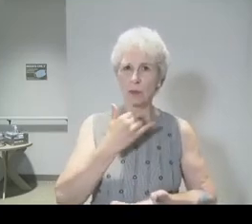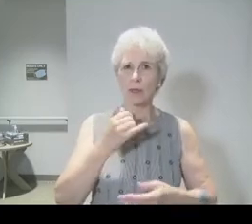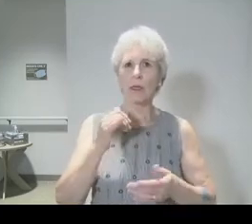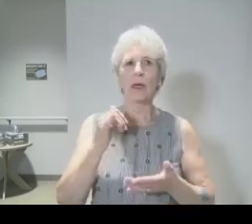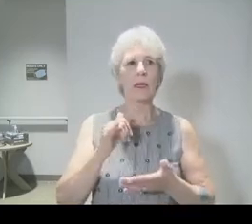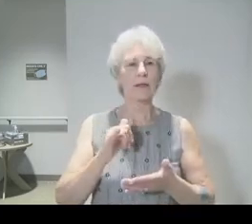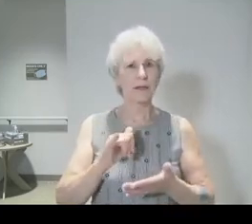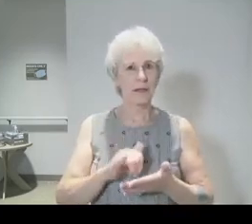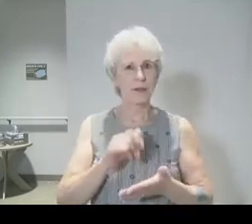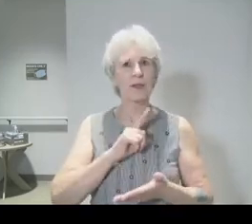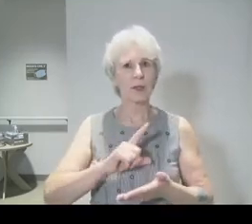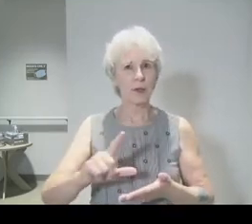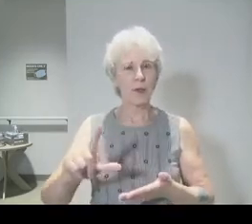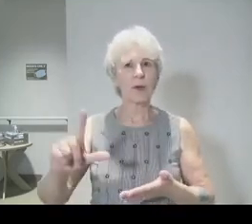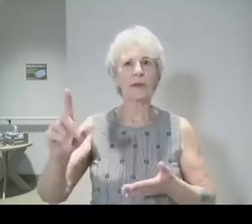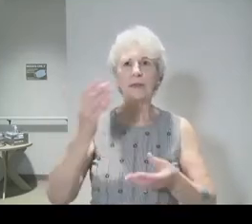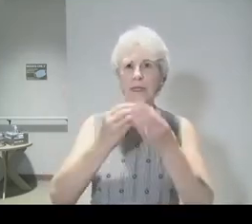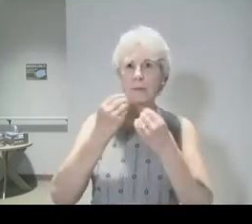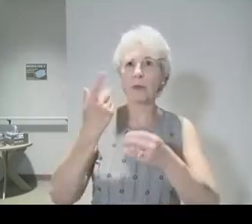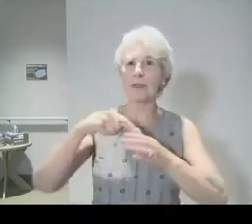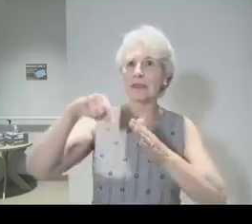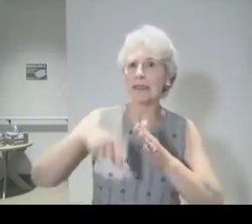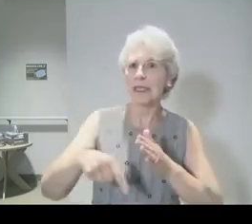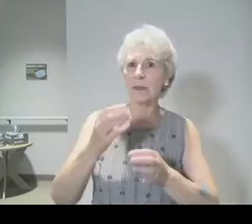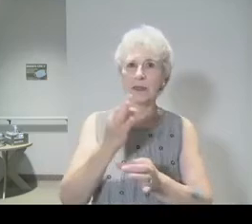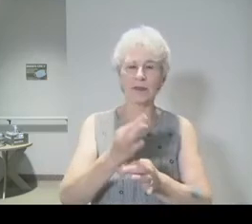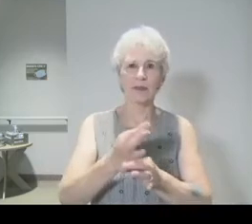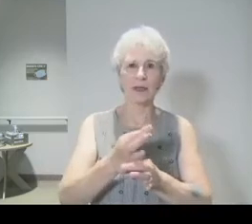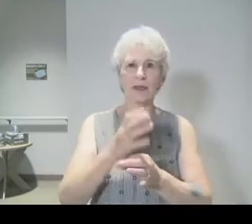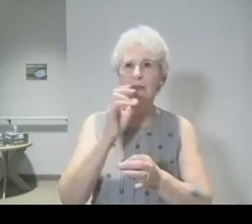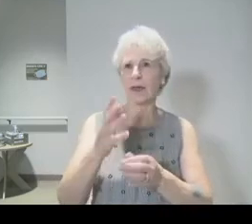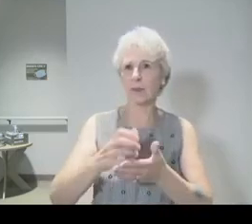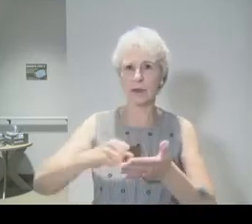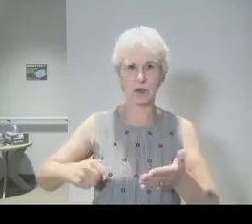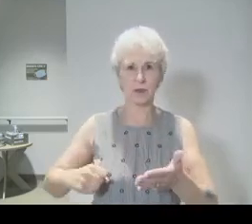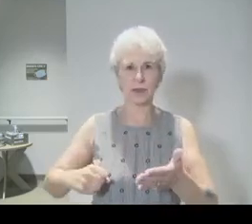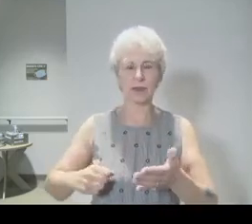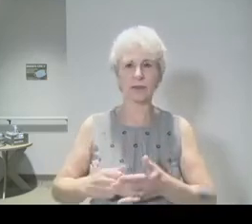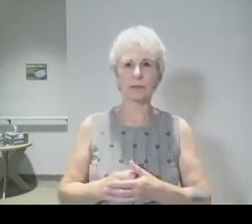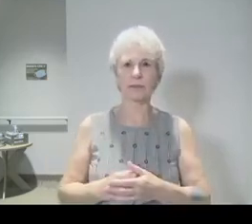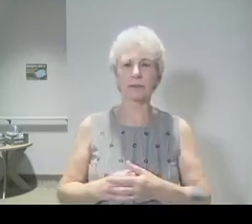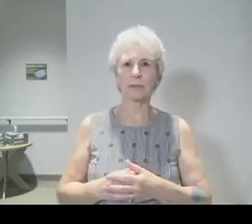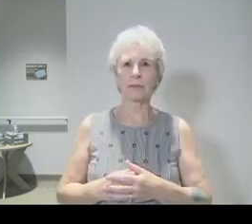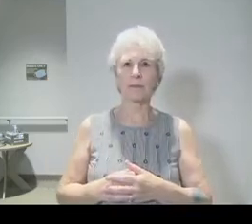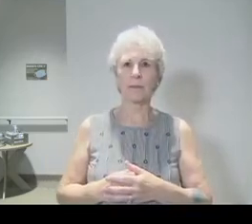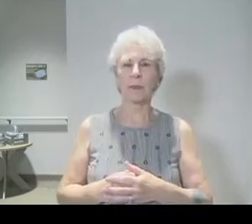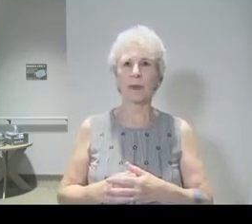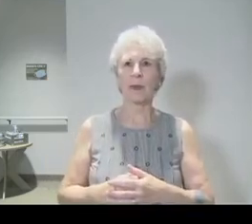the Lord's table is about. It will deepen their faith. It will not take it away. So in the Lord's supper Jesus